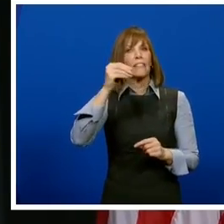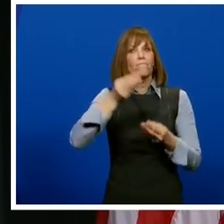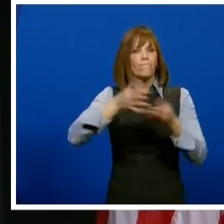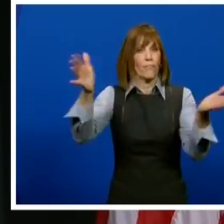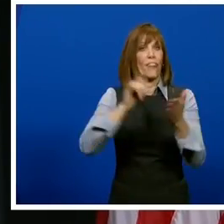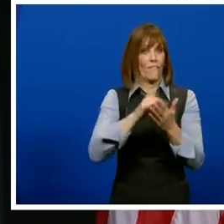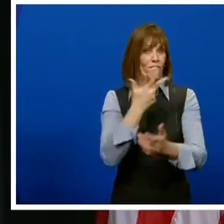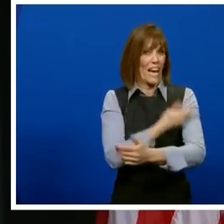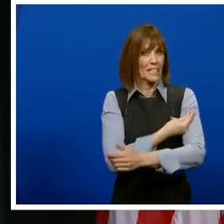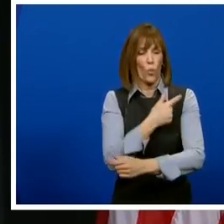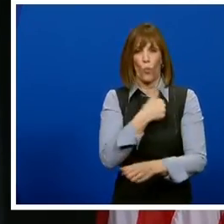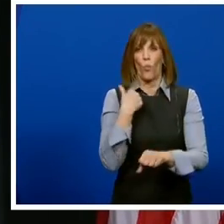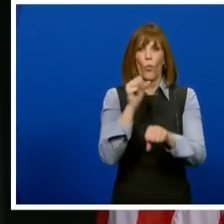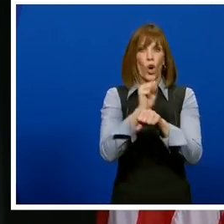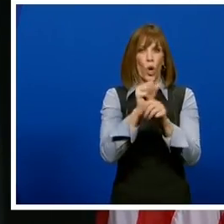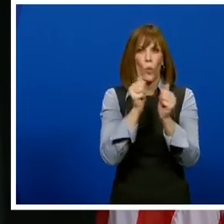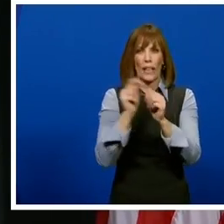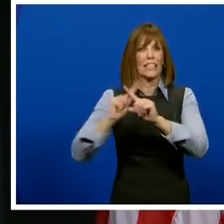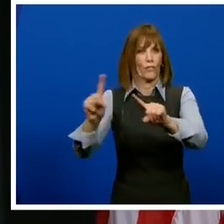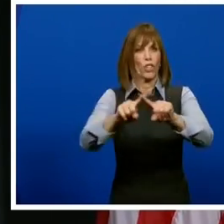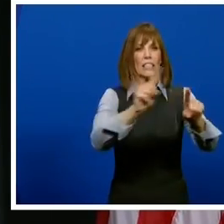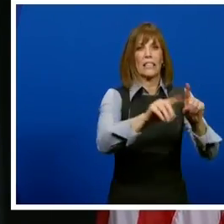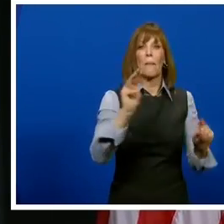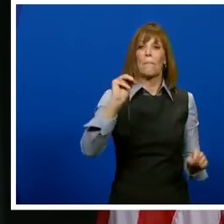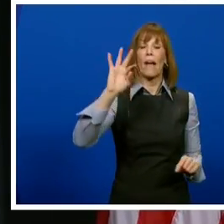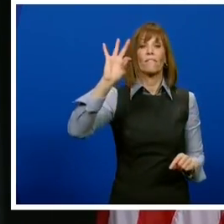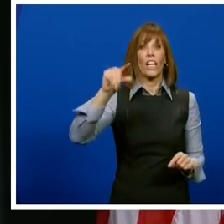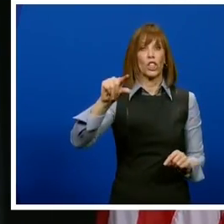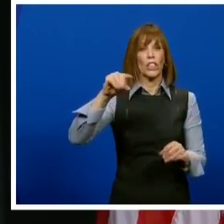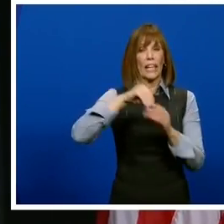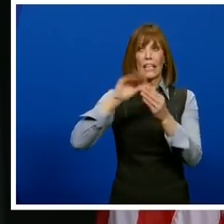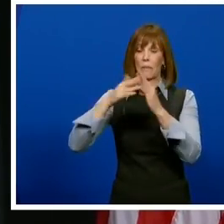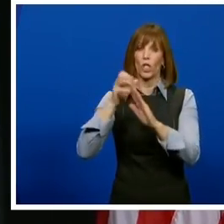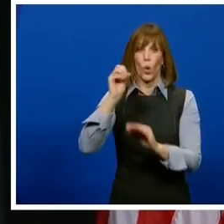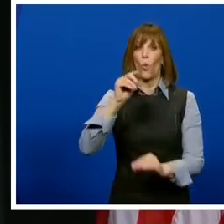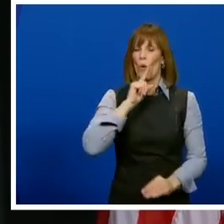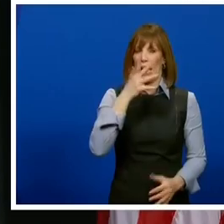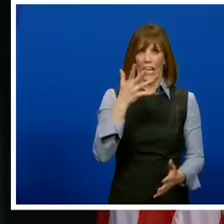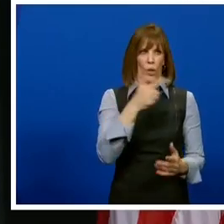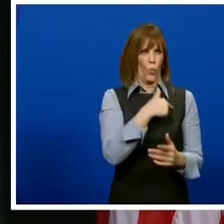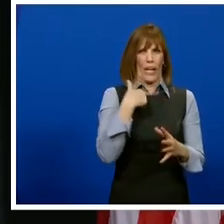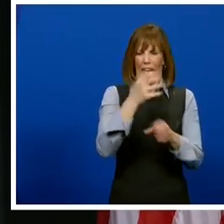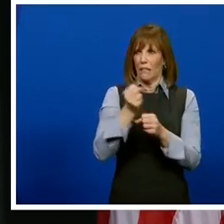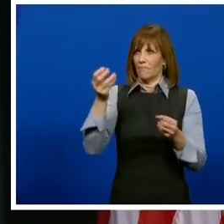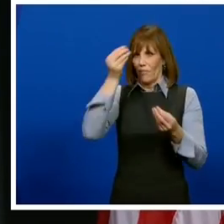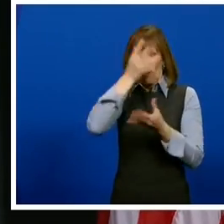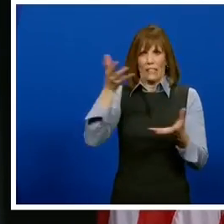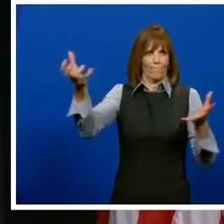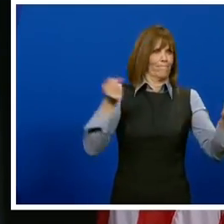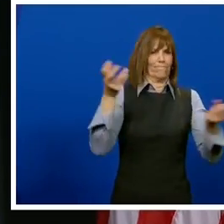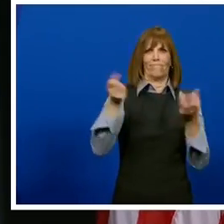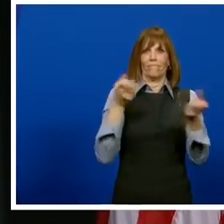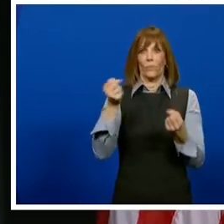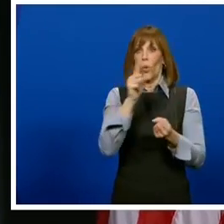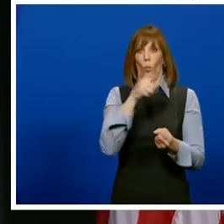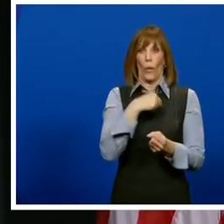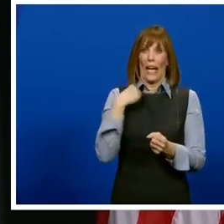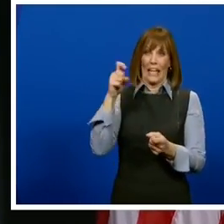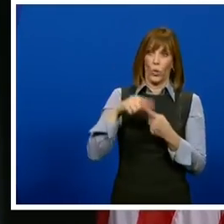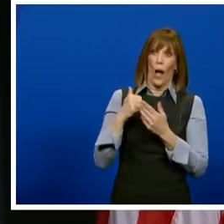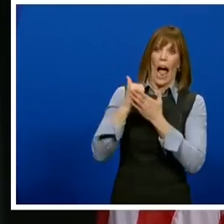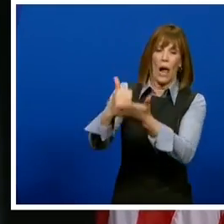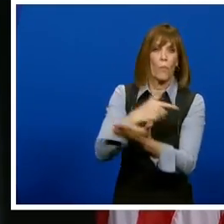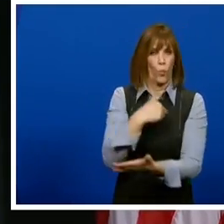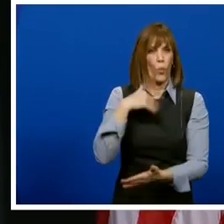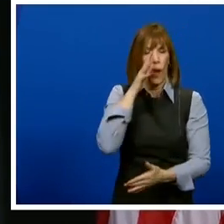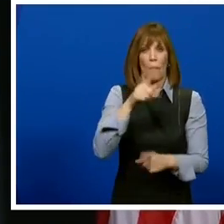vaccine. We're working with some of our manufacturers and communities. So it's across the board where we need to step in. We can. But right now